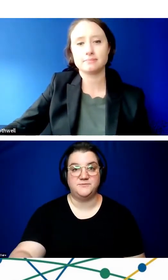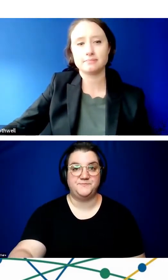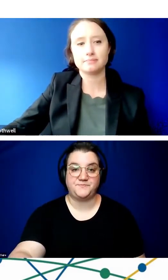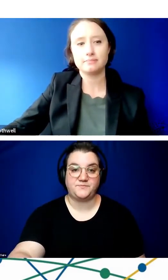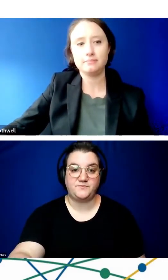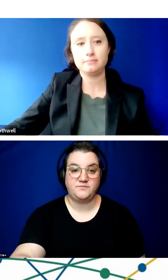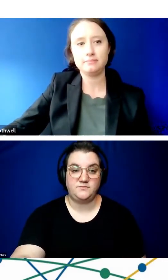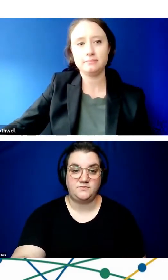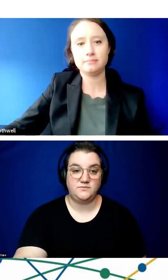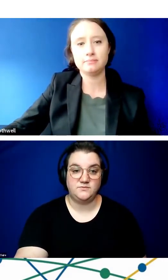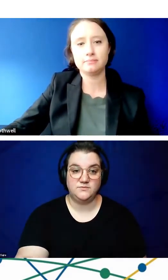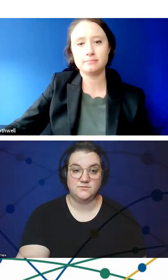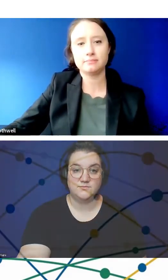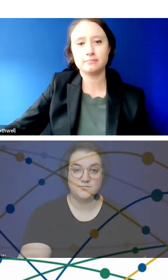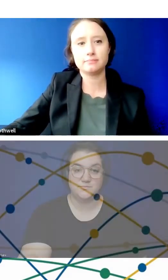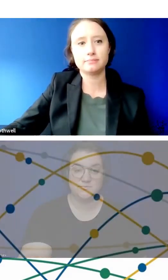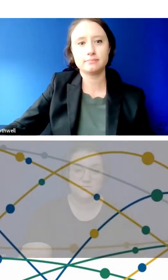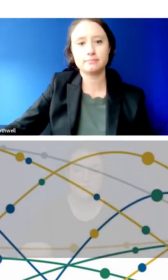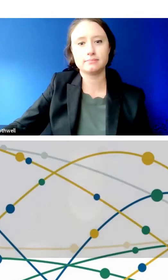presenter.